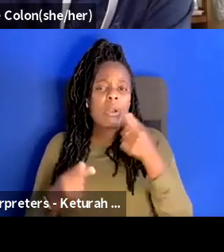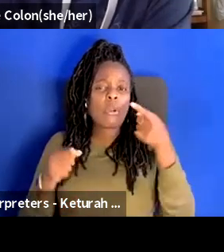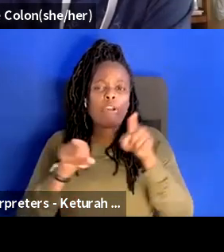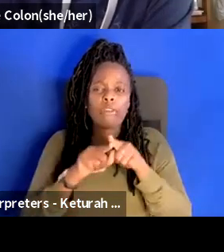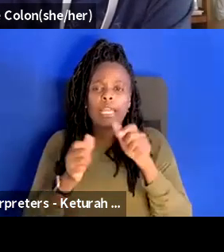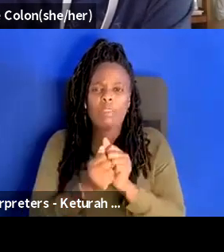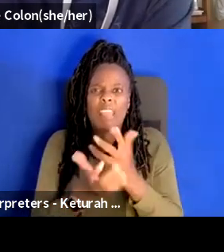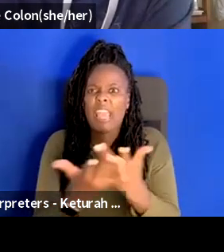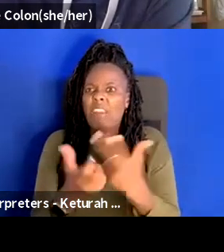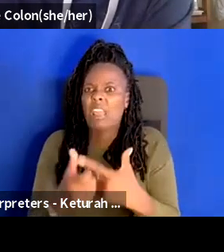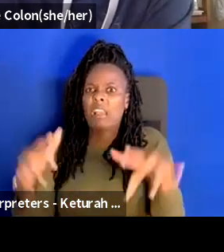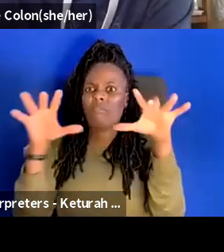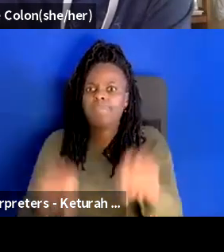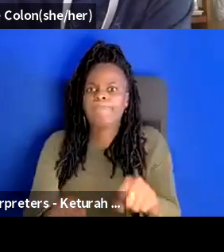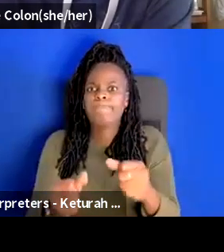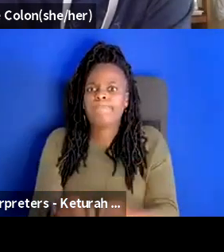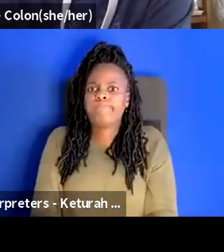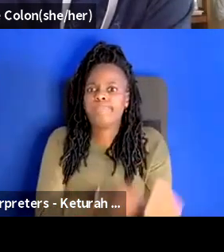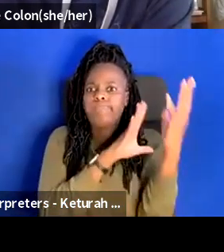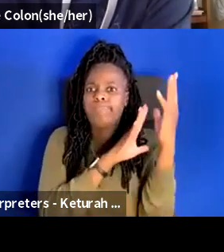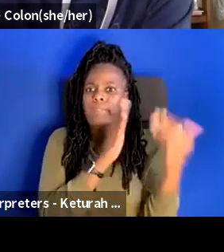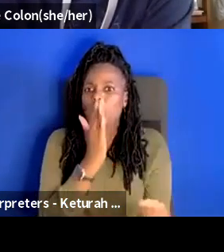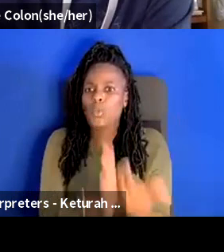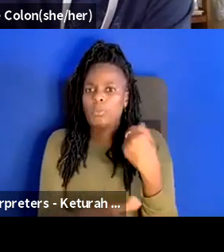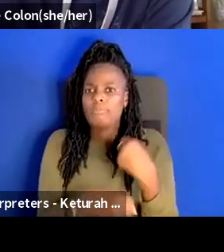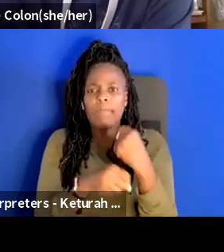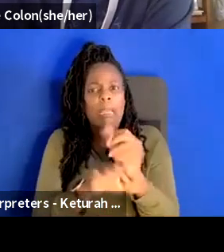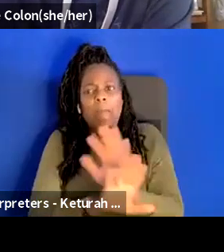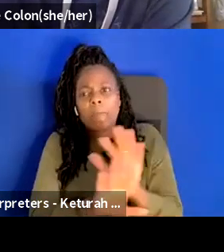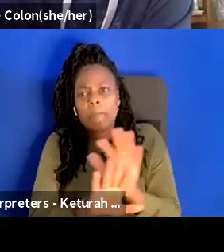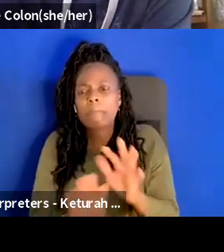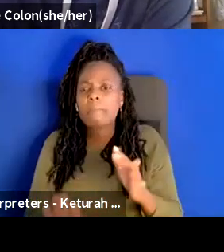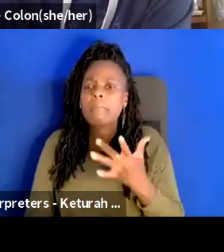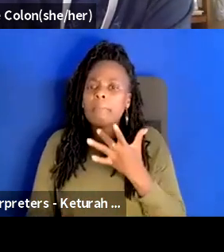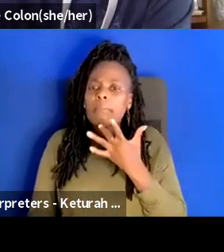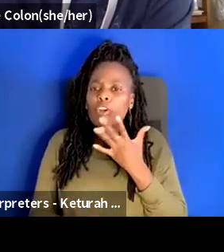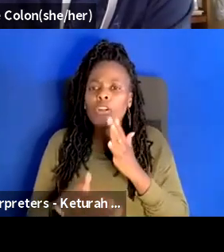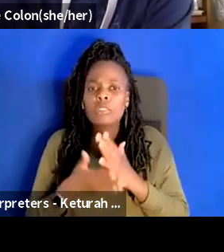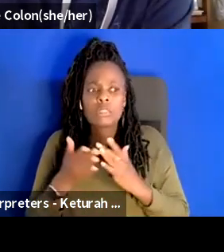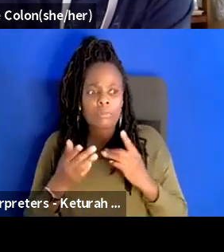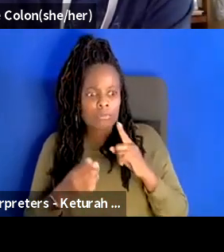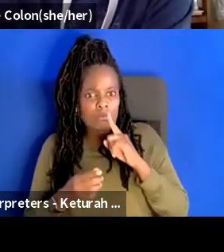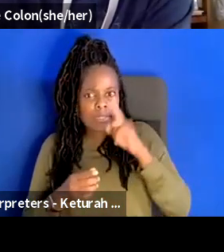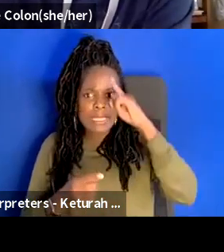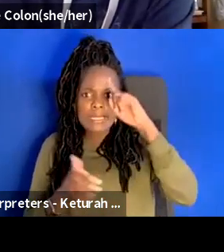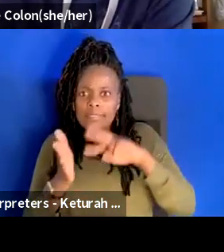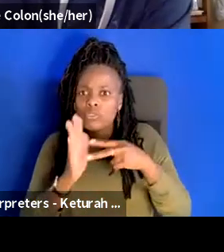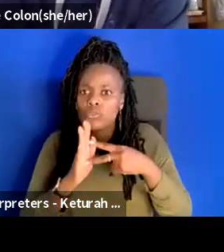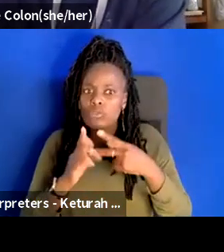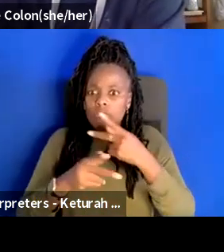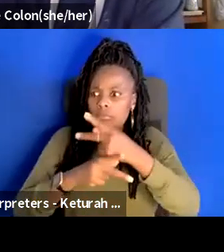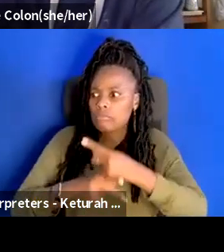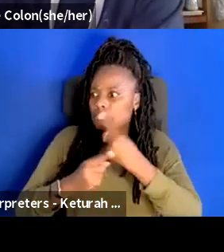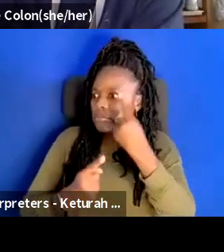everything away and making something new um i i prefer some careful consideration um